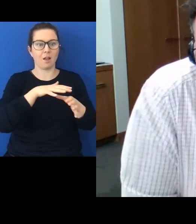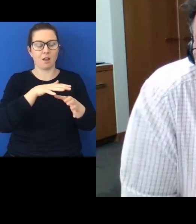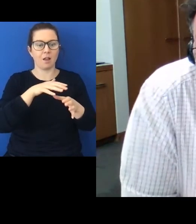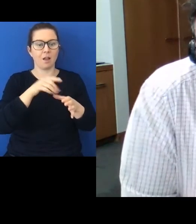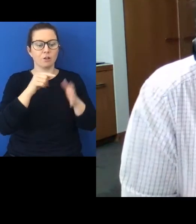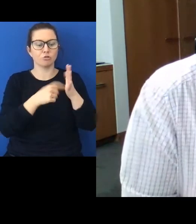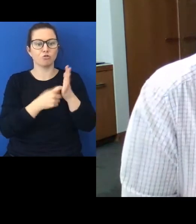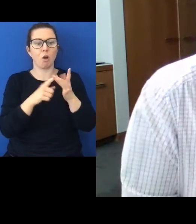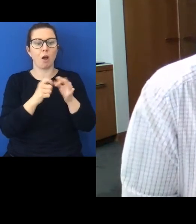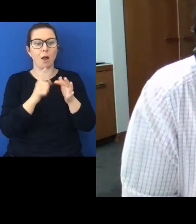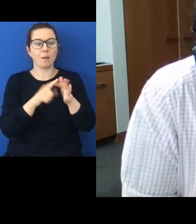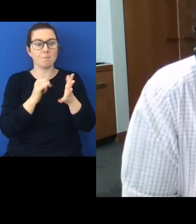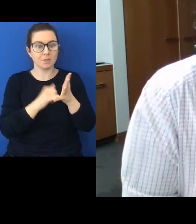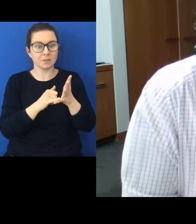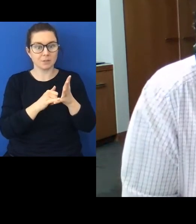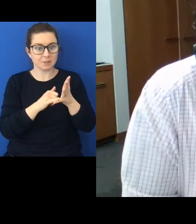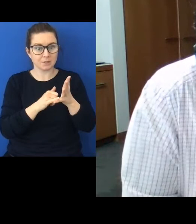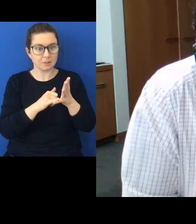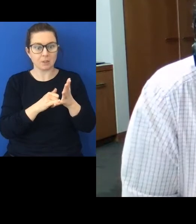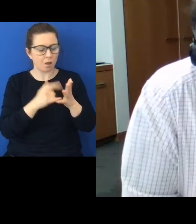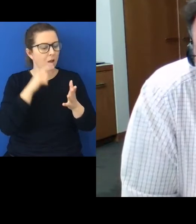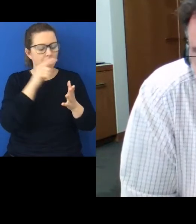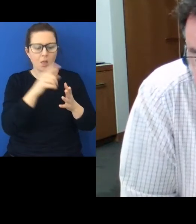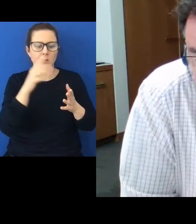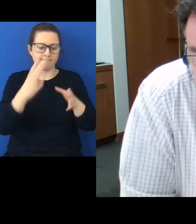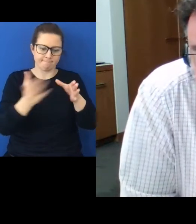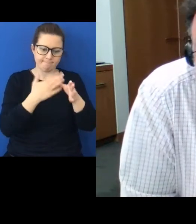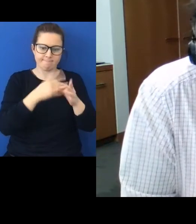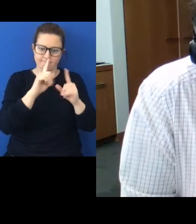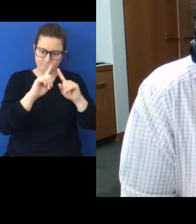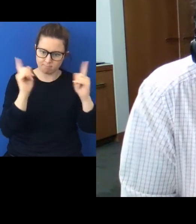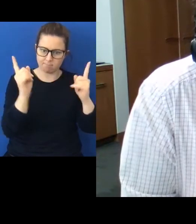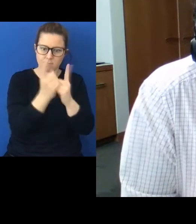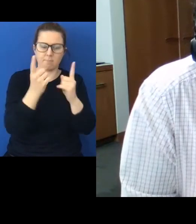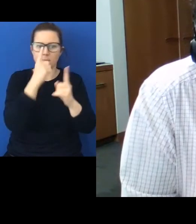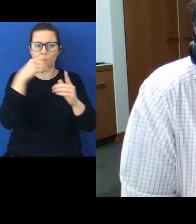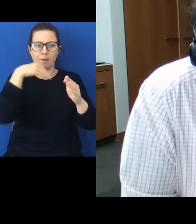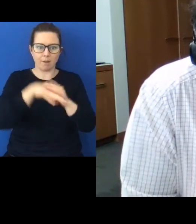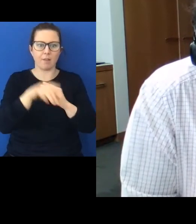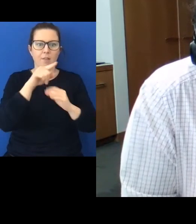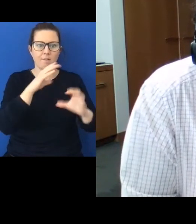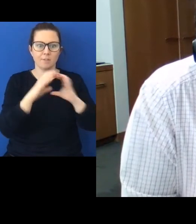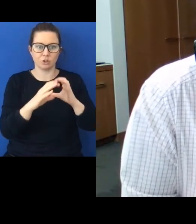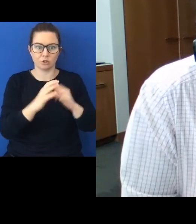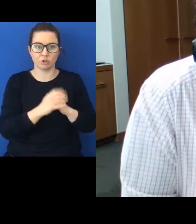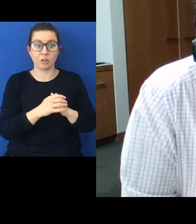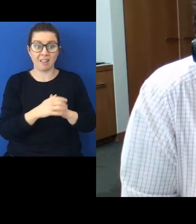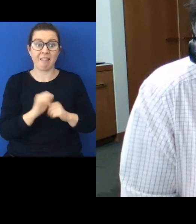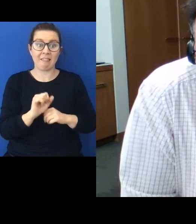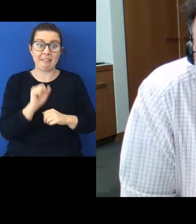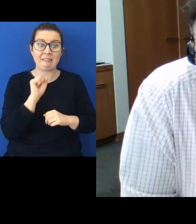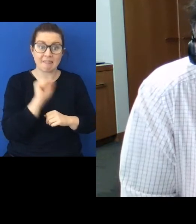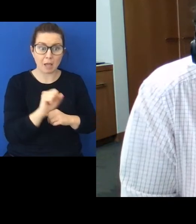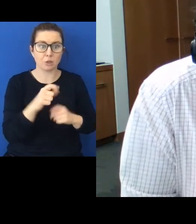to include everyone in the conversation and it was their choice I understand